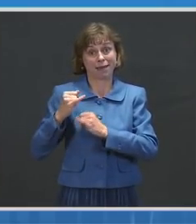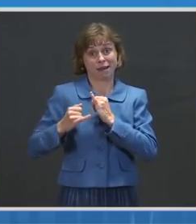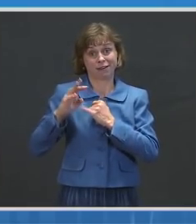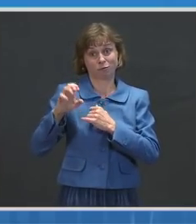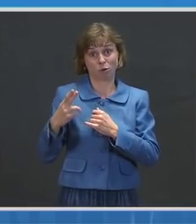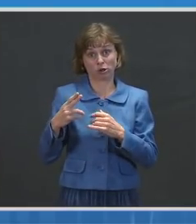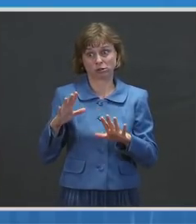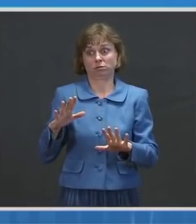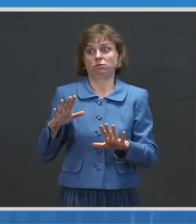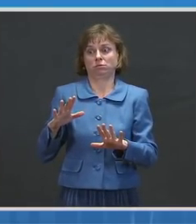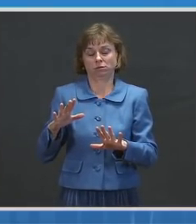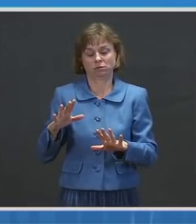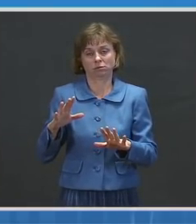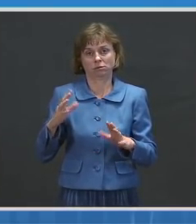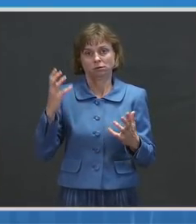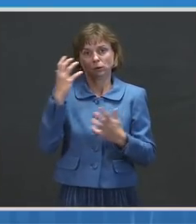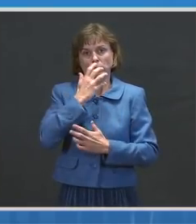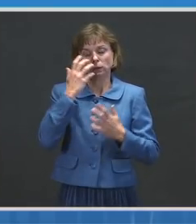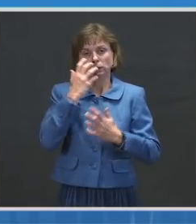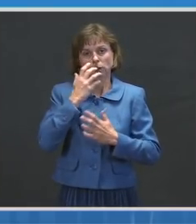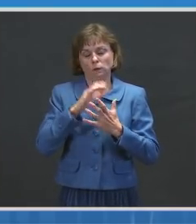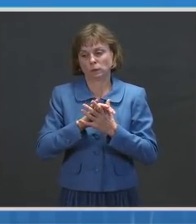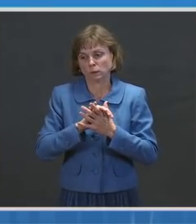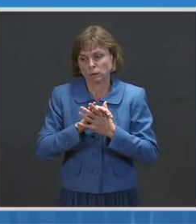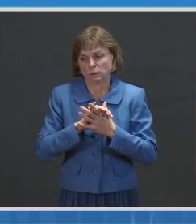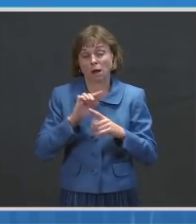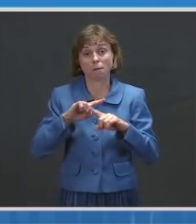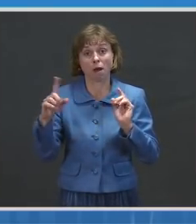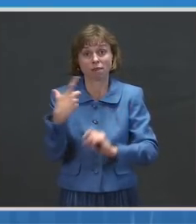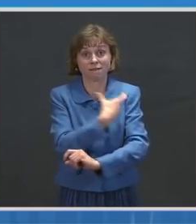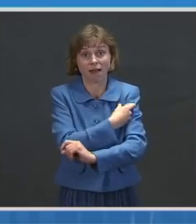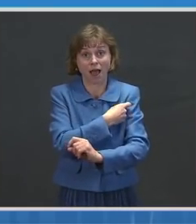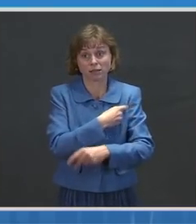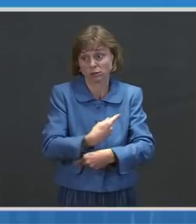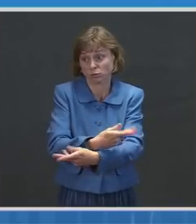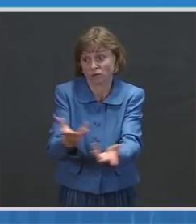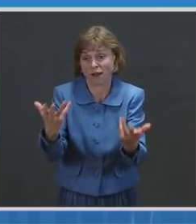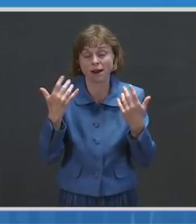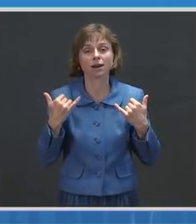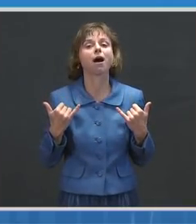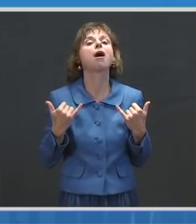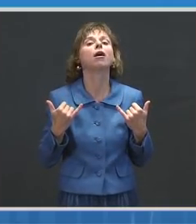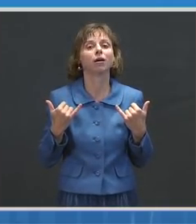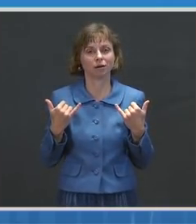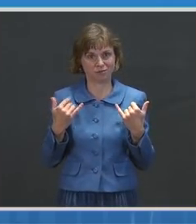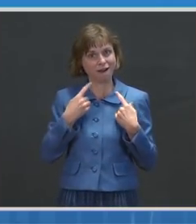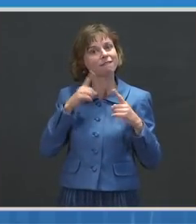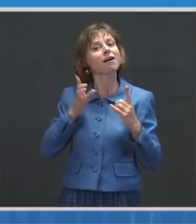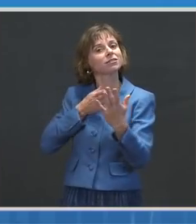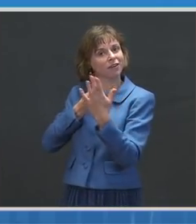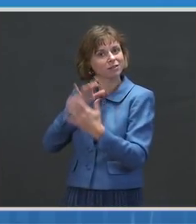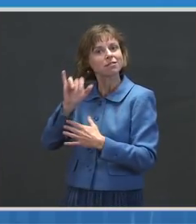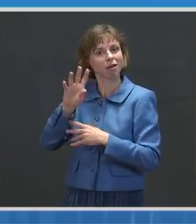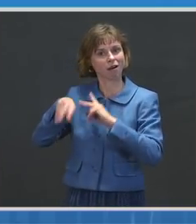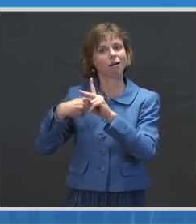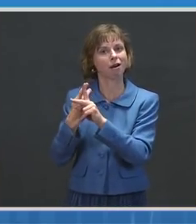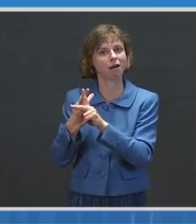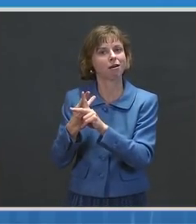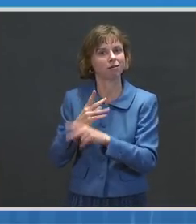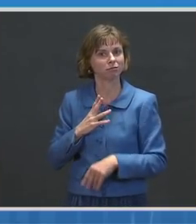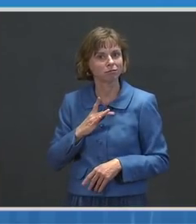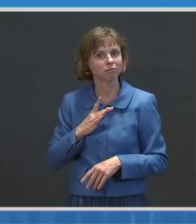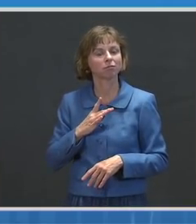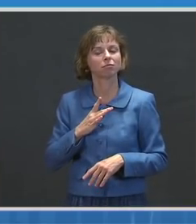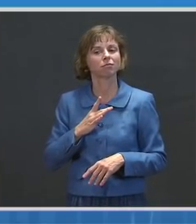the vaccines that we're currently distributing right now are quite effective against that particular variant, less so